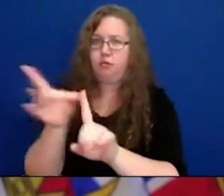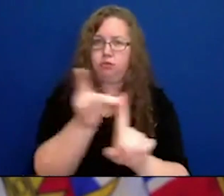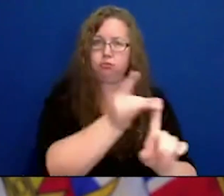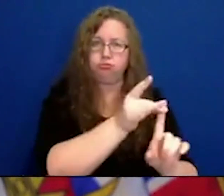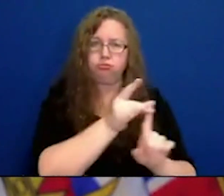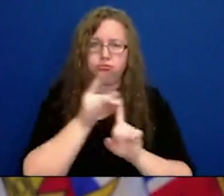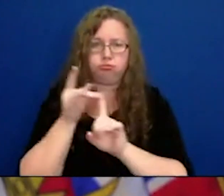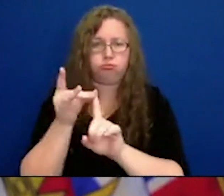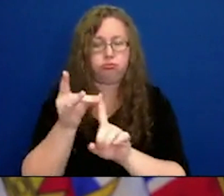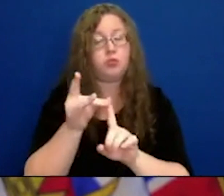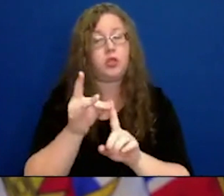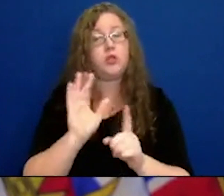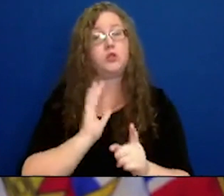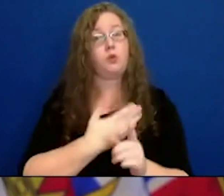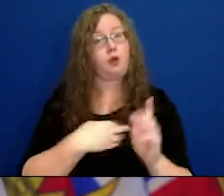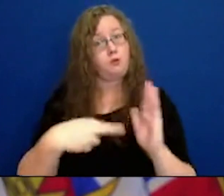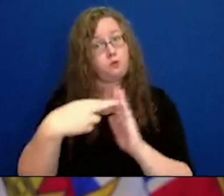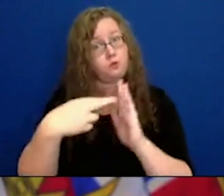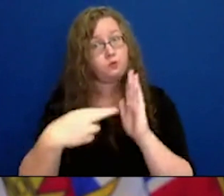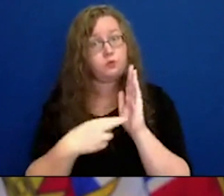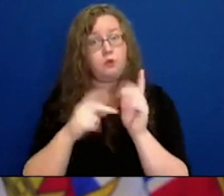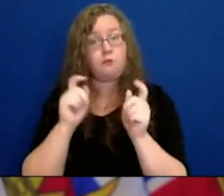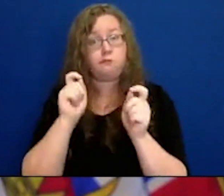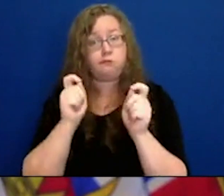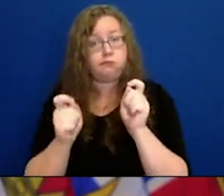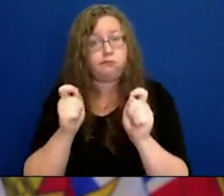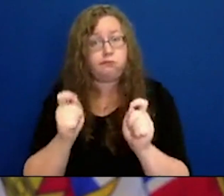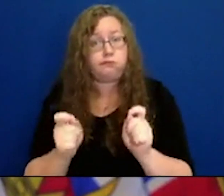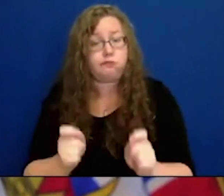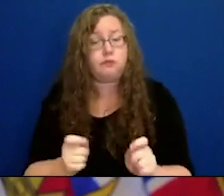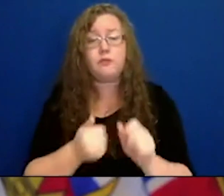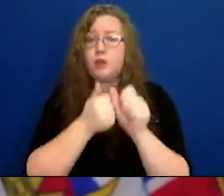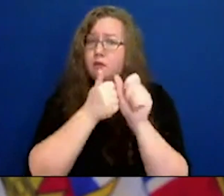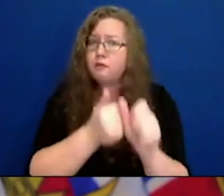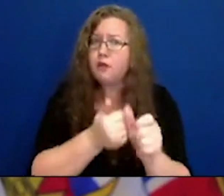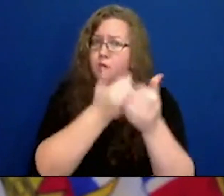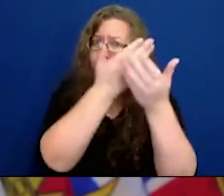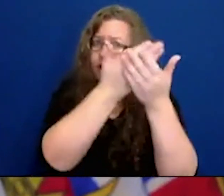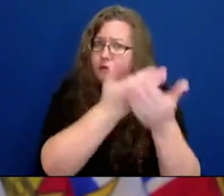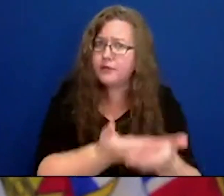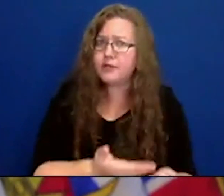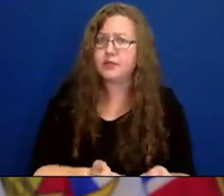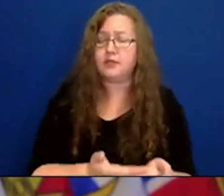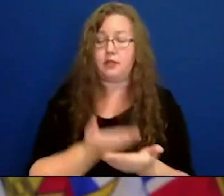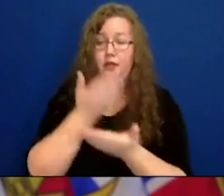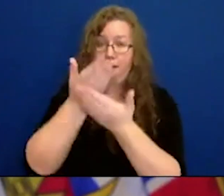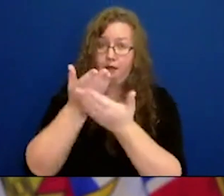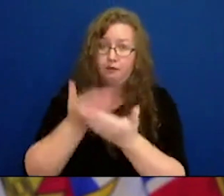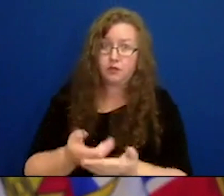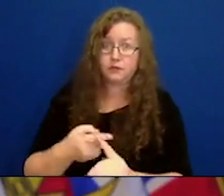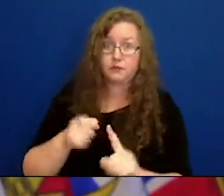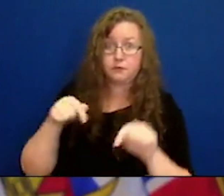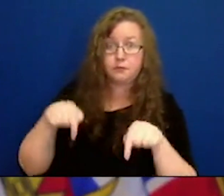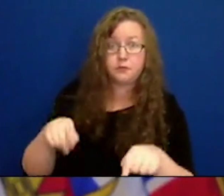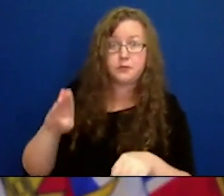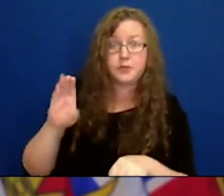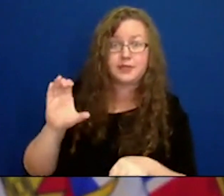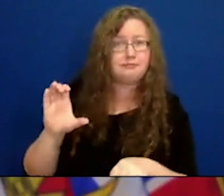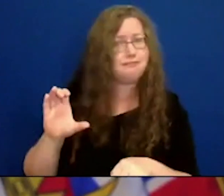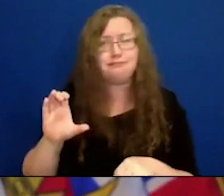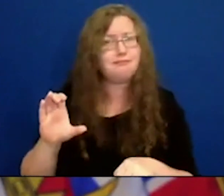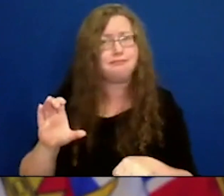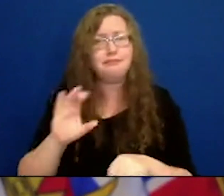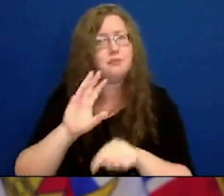are being revised based on the evidence that we've been trying to find from around the world to make sure that new guidelines